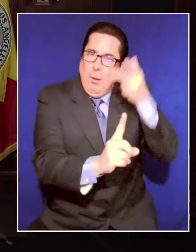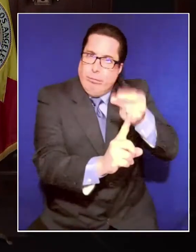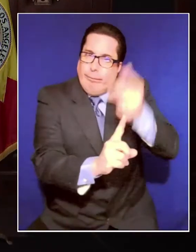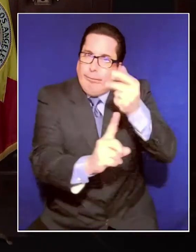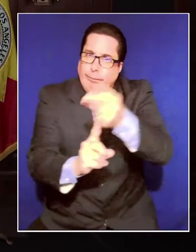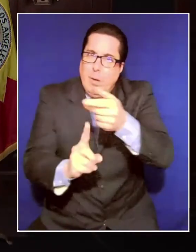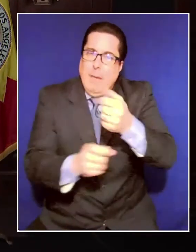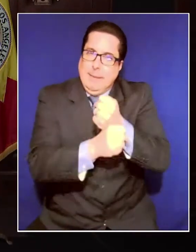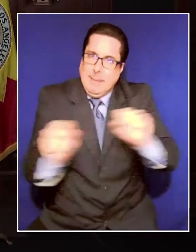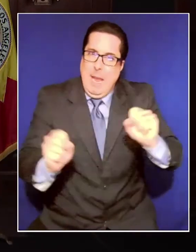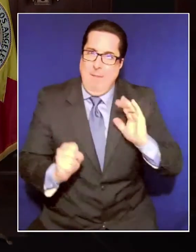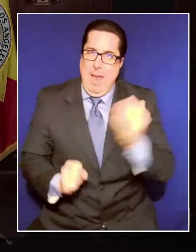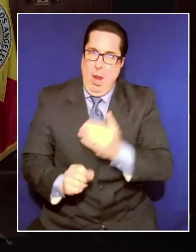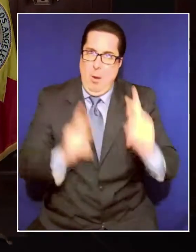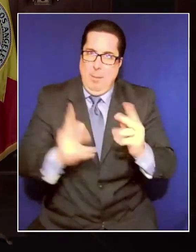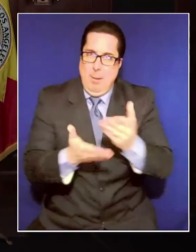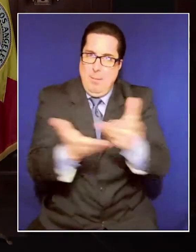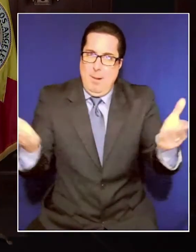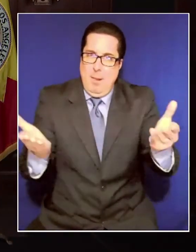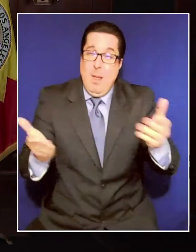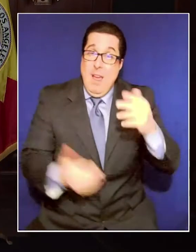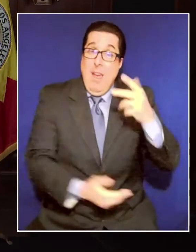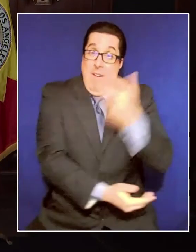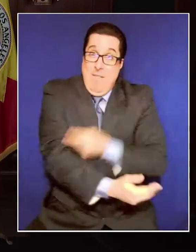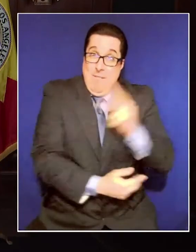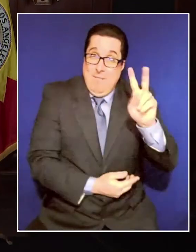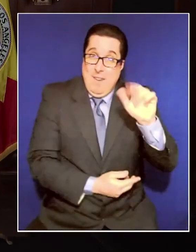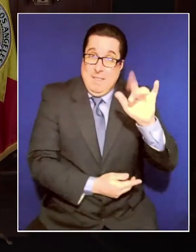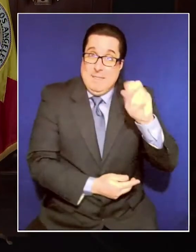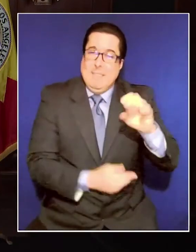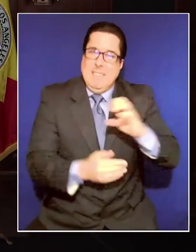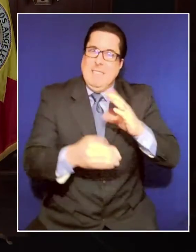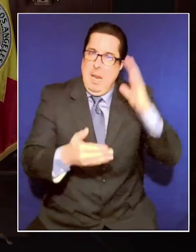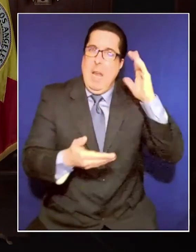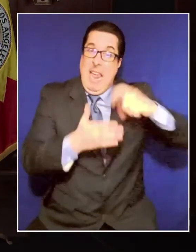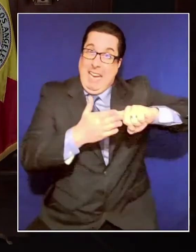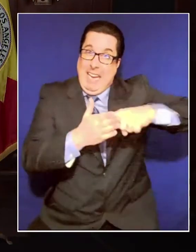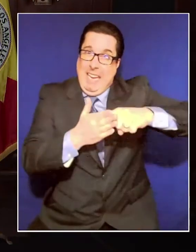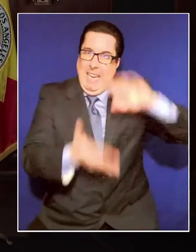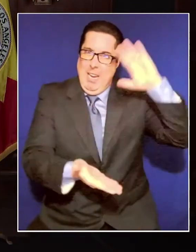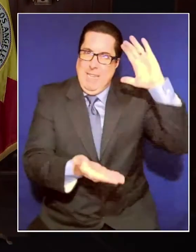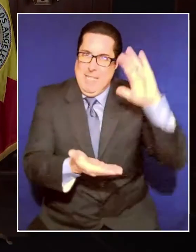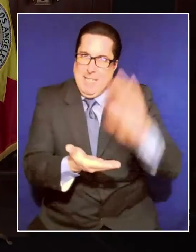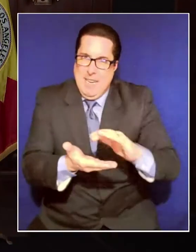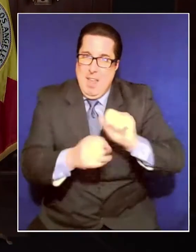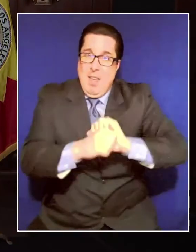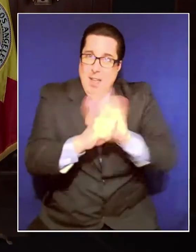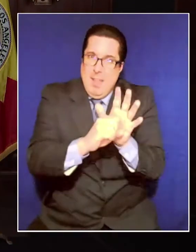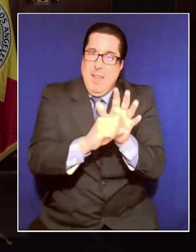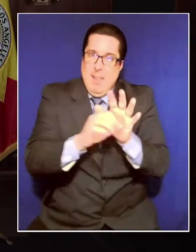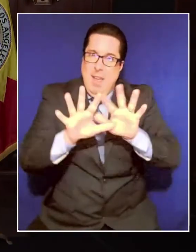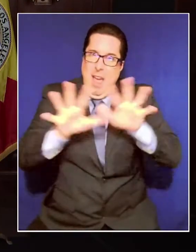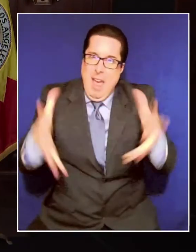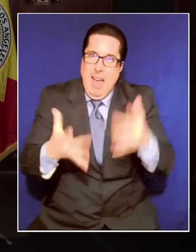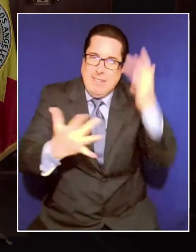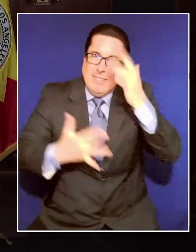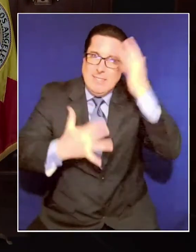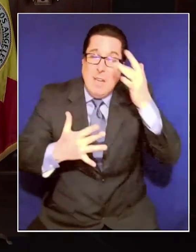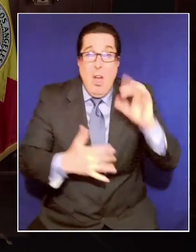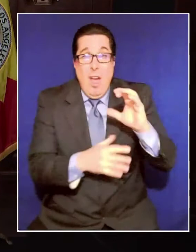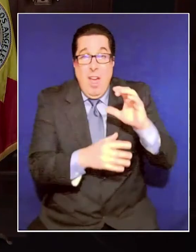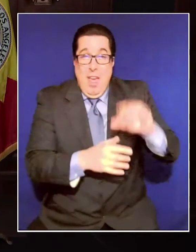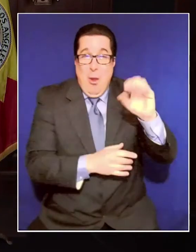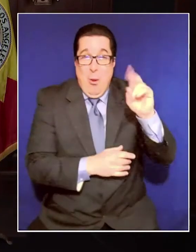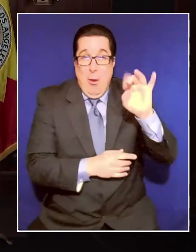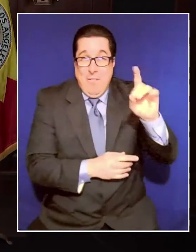Vaccinations are the key to ending this pandemic. But even when COVID-19 is finally behind us, we still need to address a crisis I've been